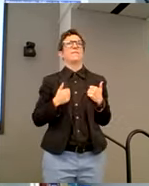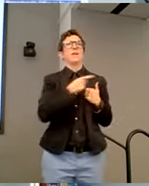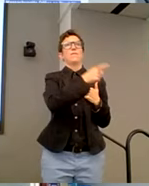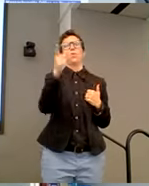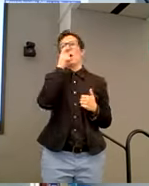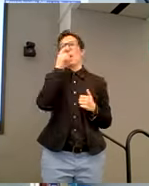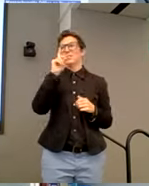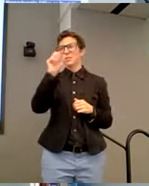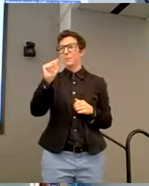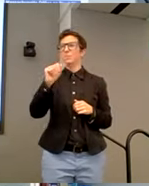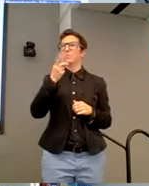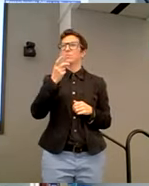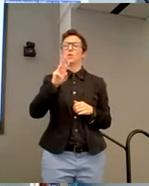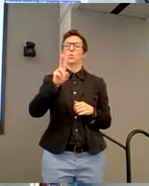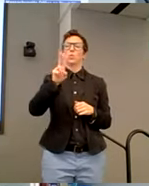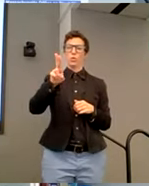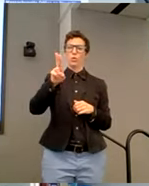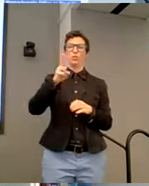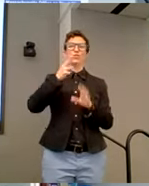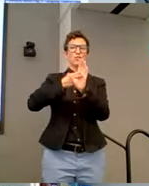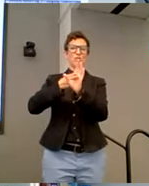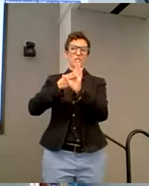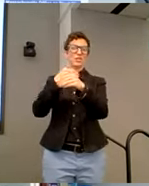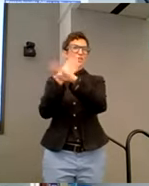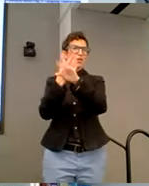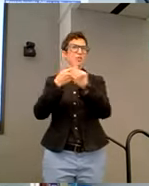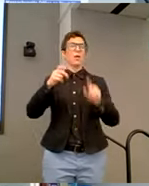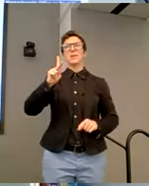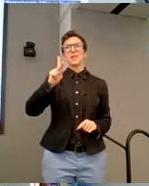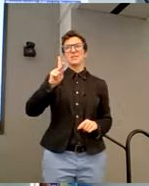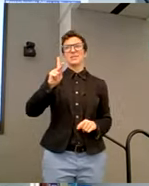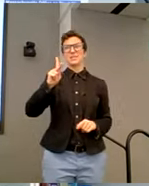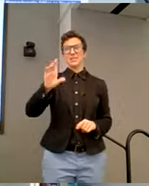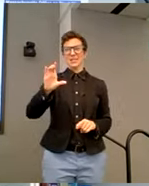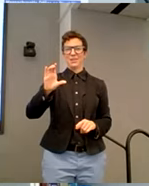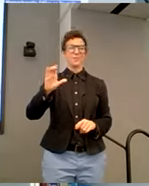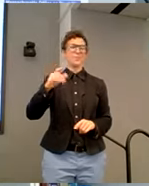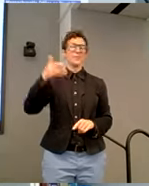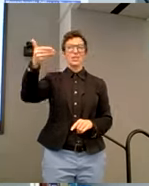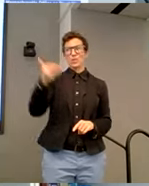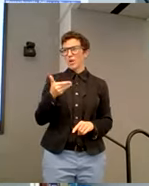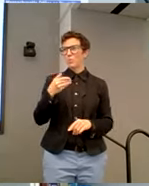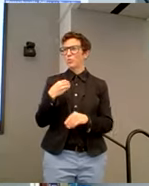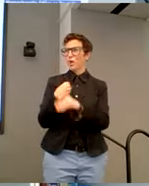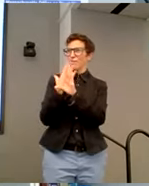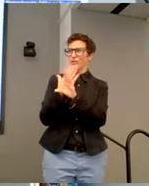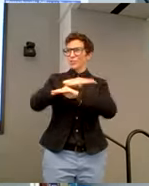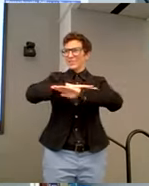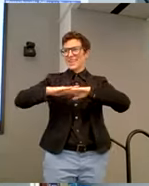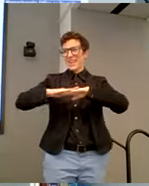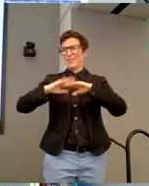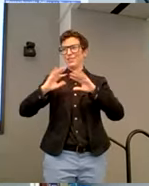disabilities. Dr. Wu joins us virtually from Kansas City. Please welcome him to our virtual stage.